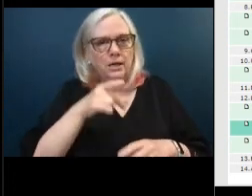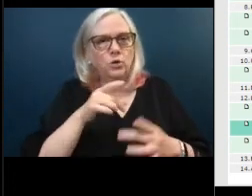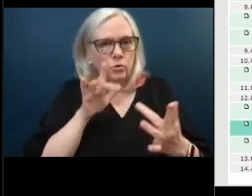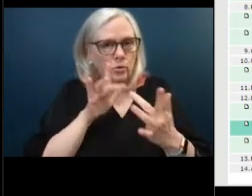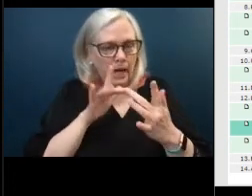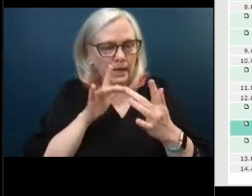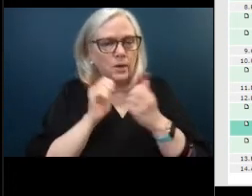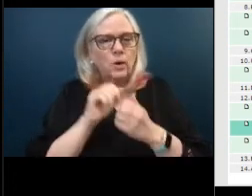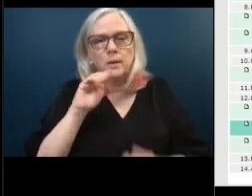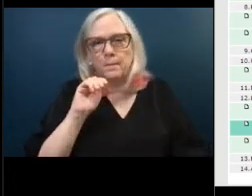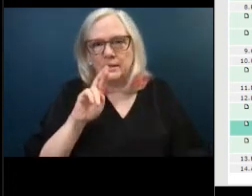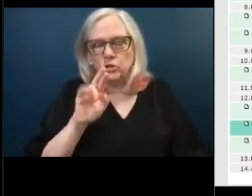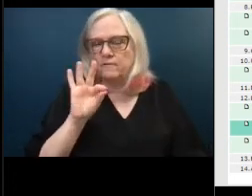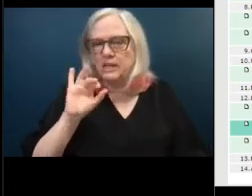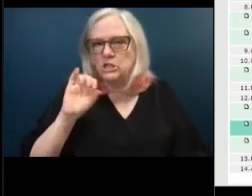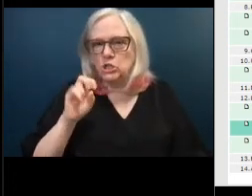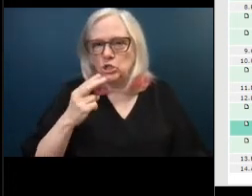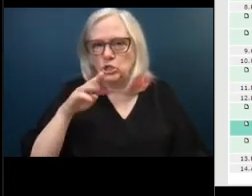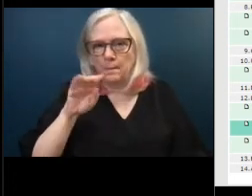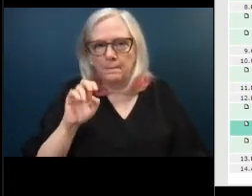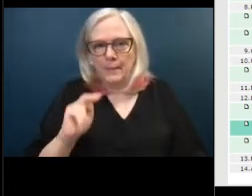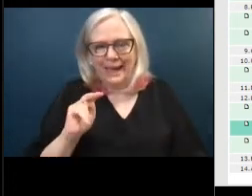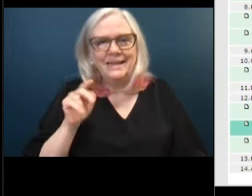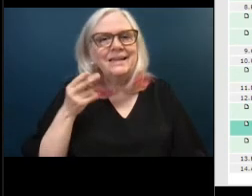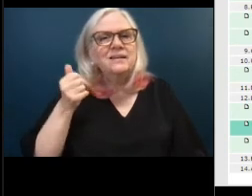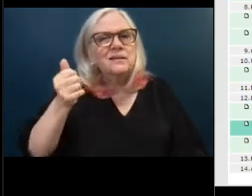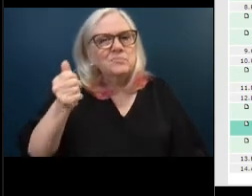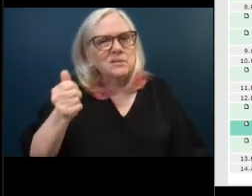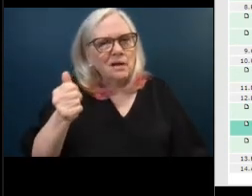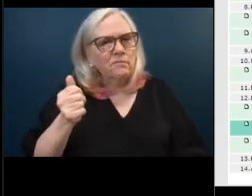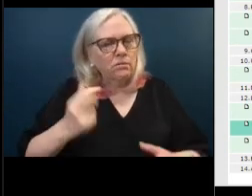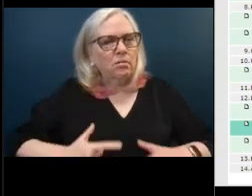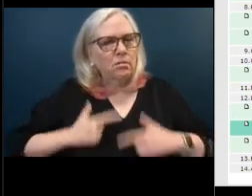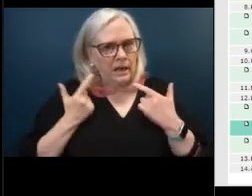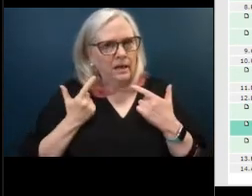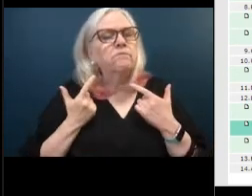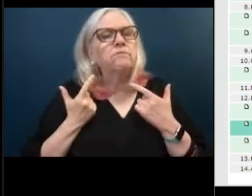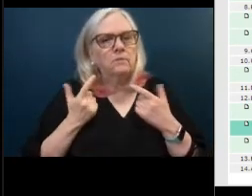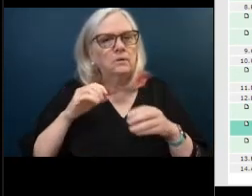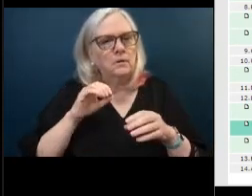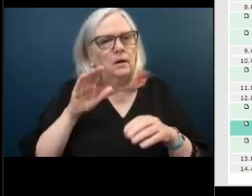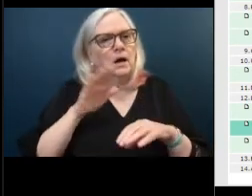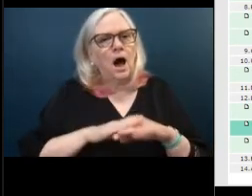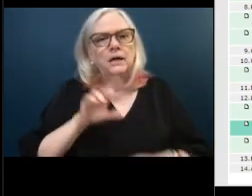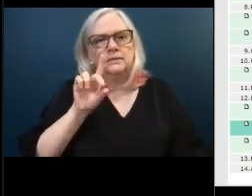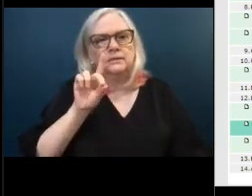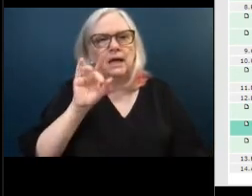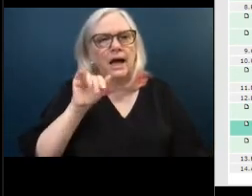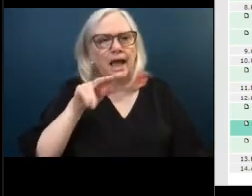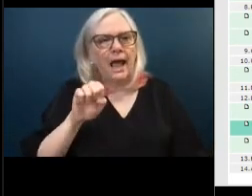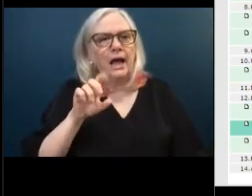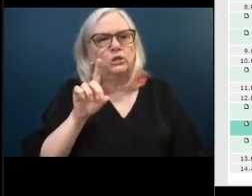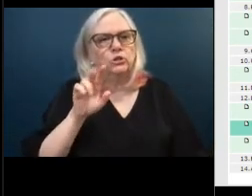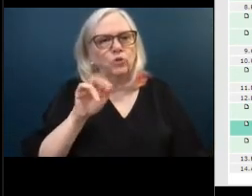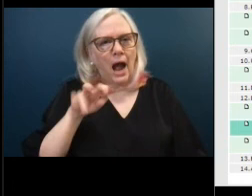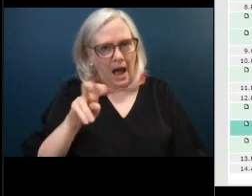worked very hard who is a resident of diane drive and he's worked very hard to clear out those weeds um so i'd like to get you